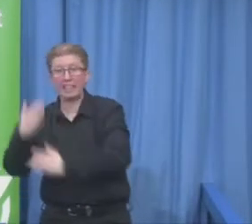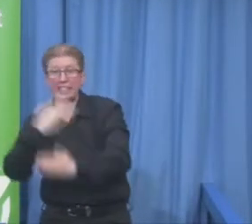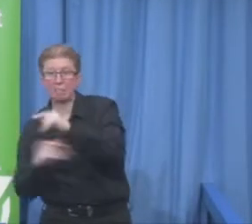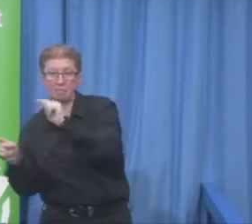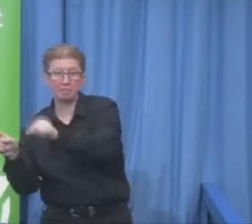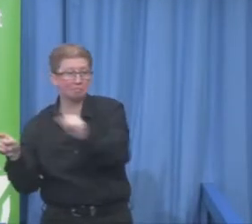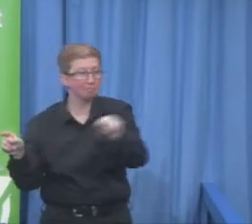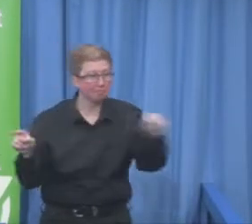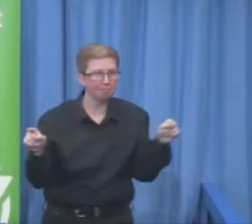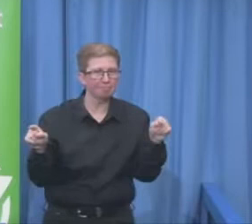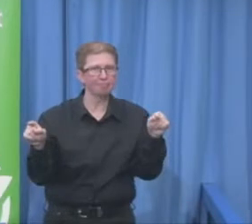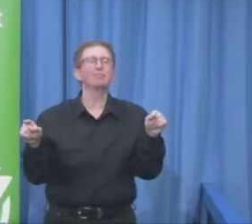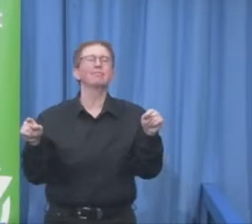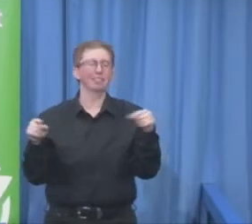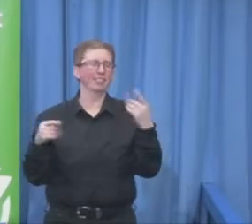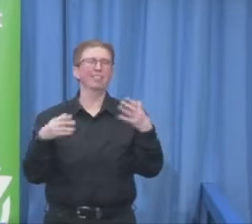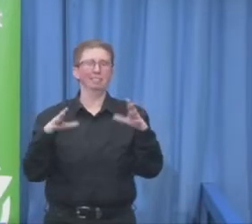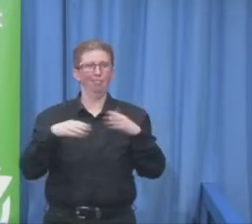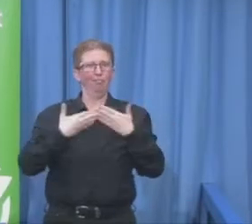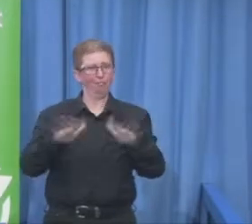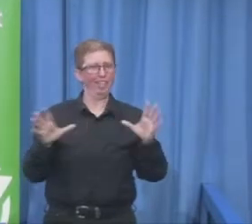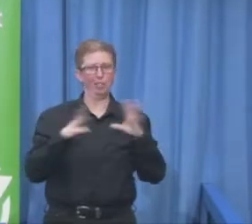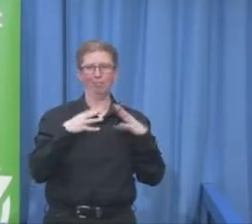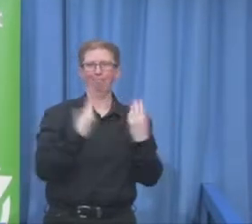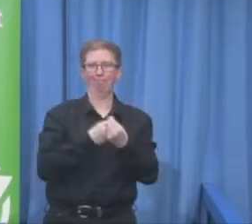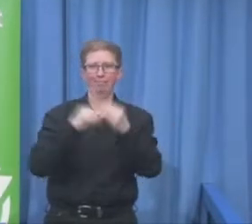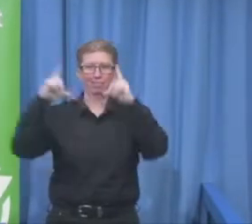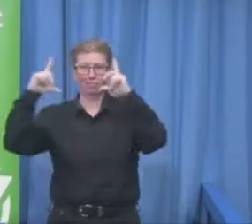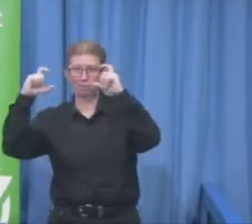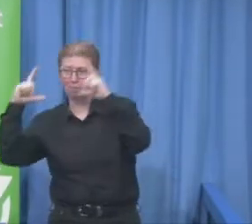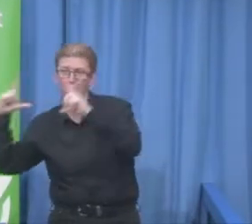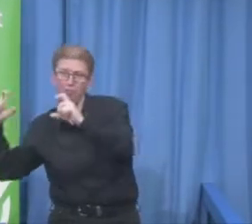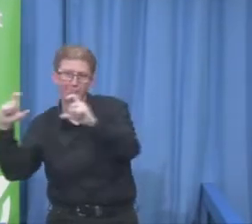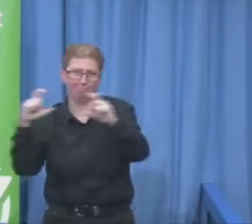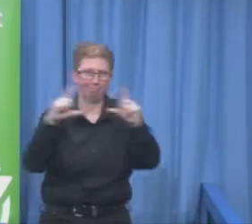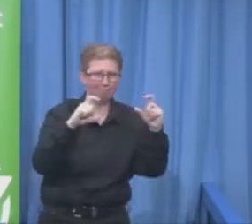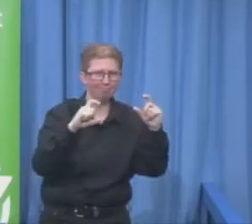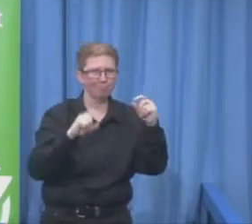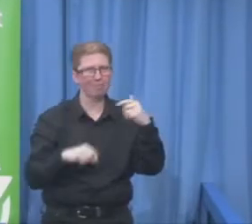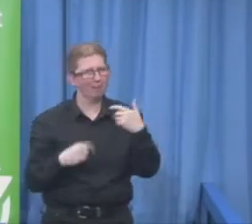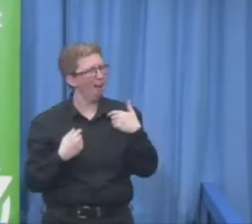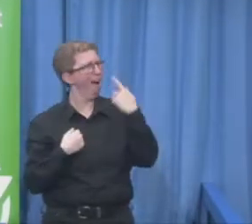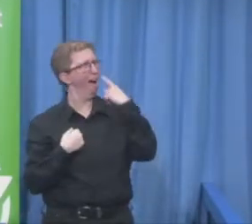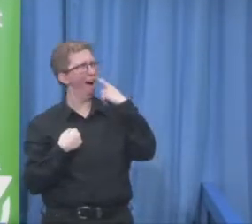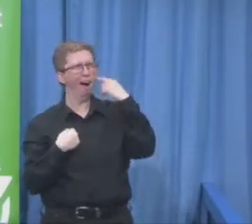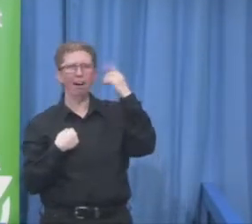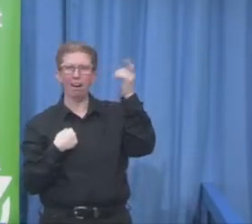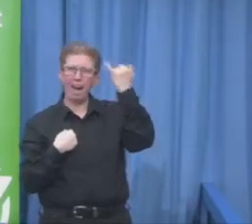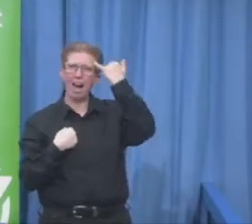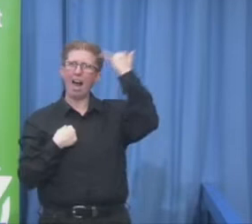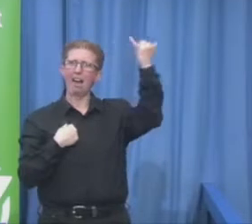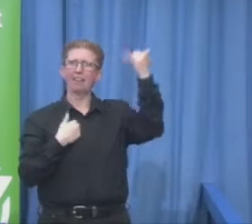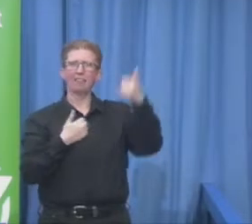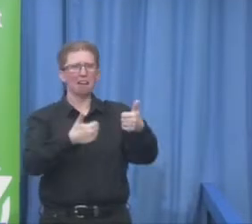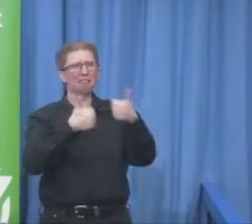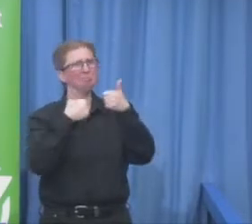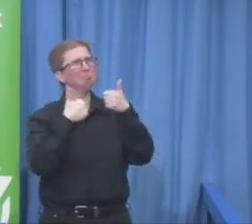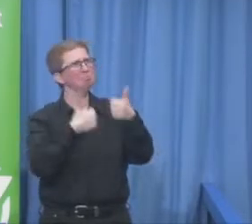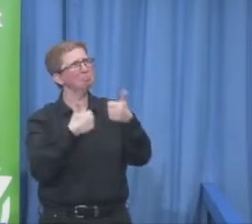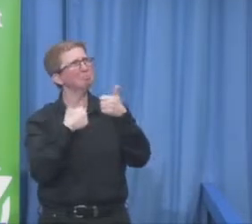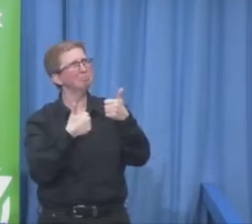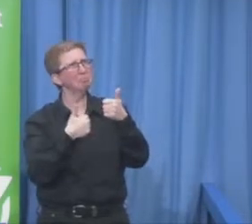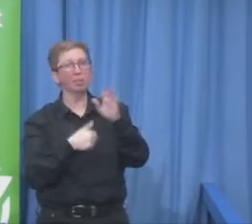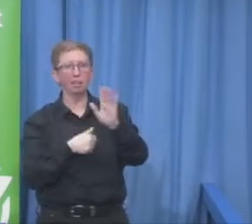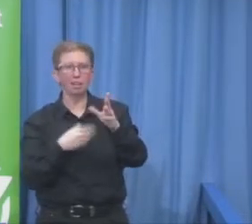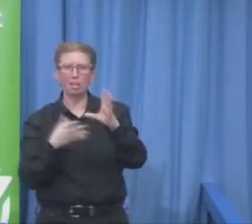this as a great, we were talking about marketing and storytelling, and I, they have the experience